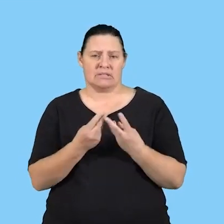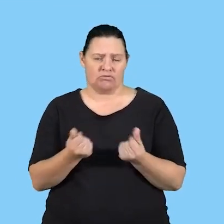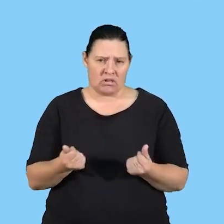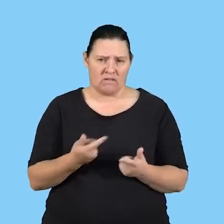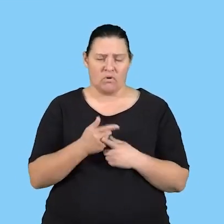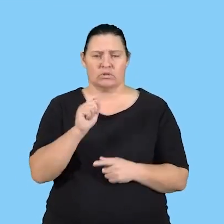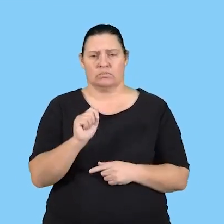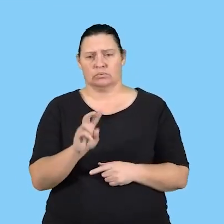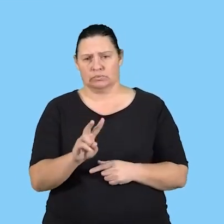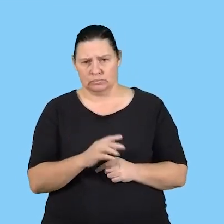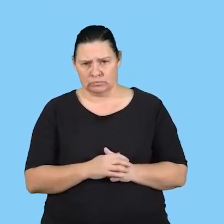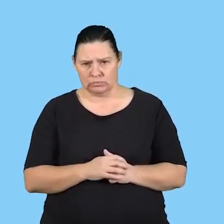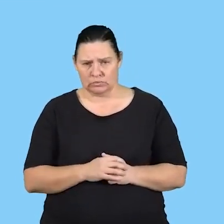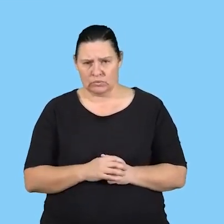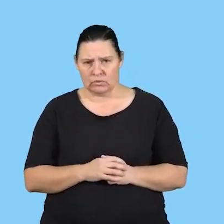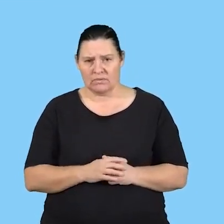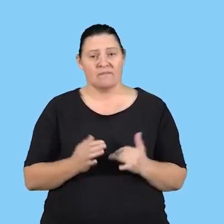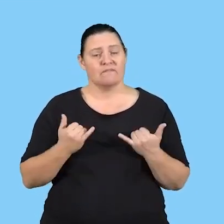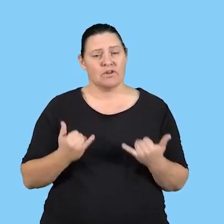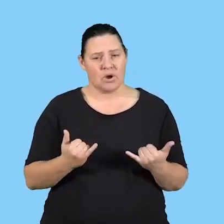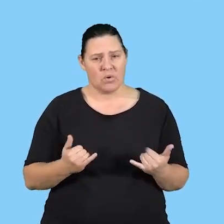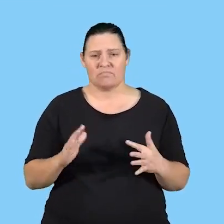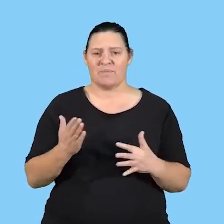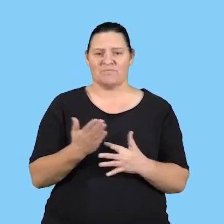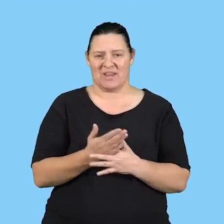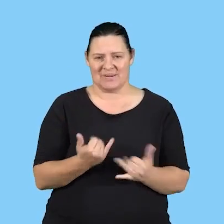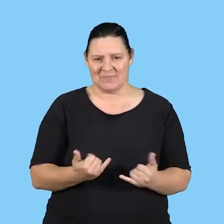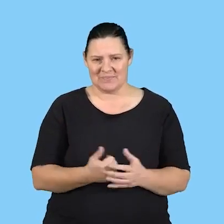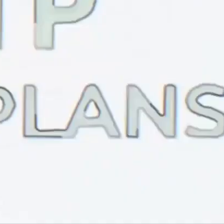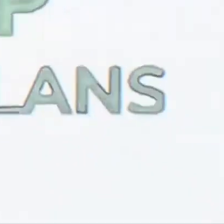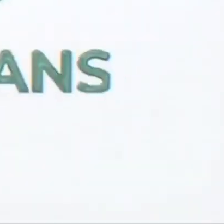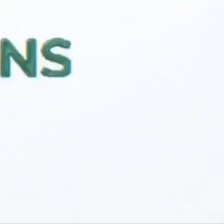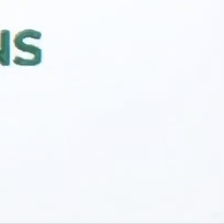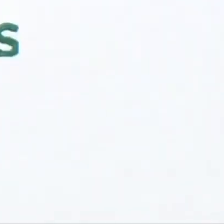two. But for now, let's take a break.